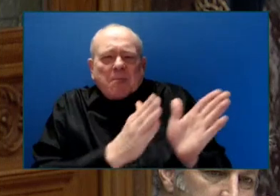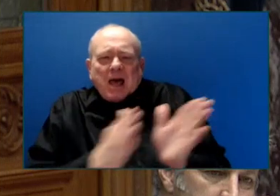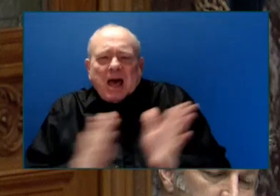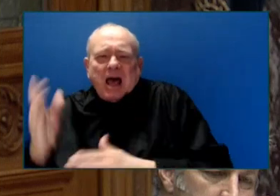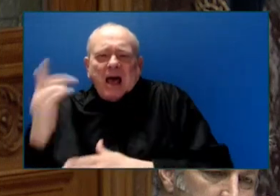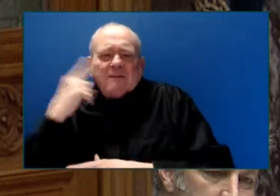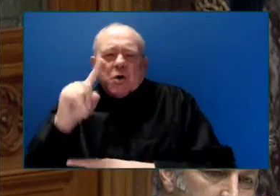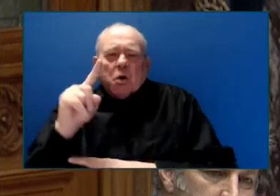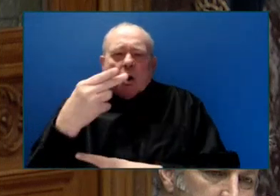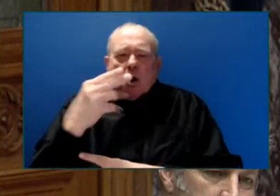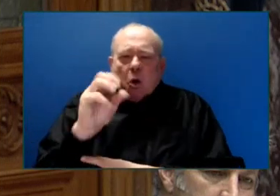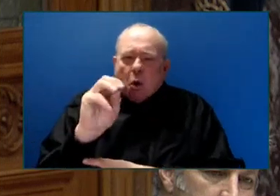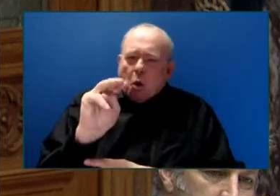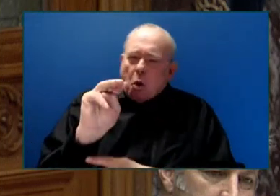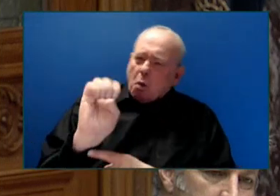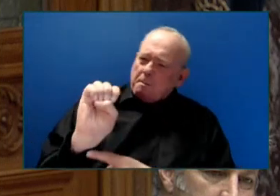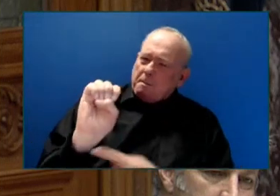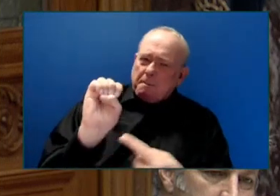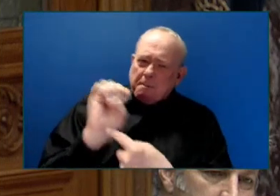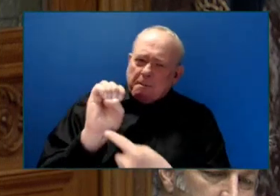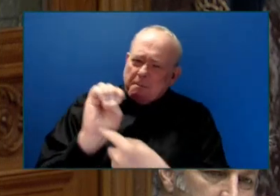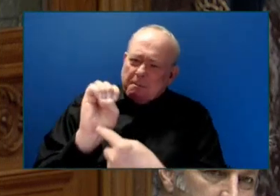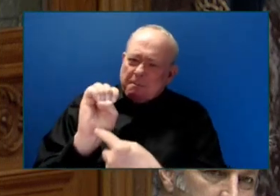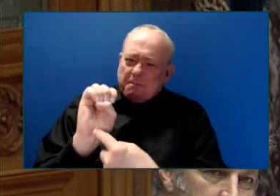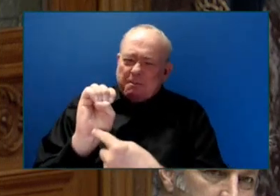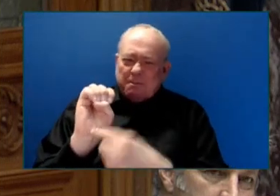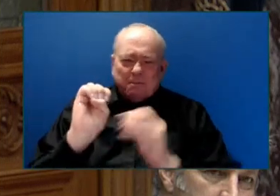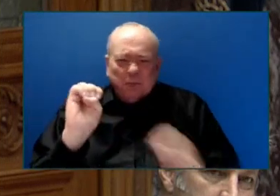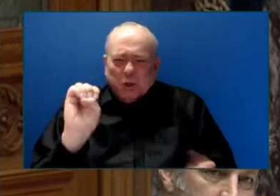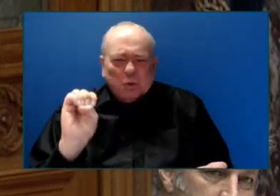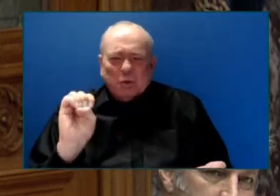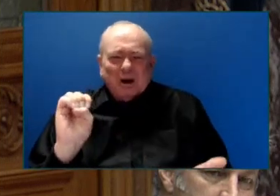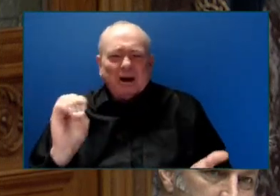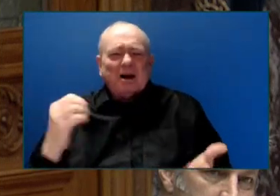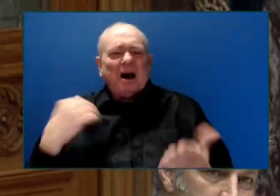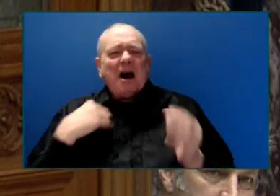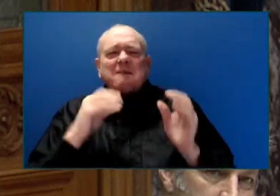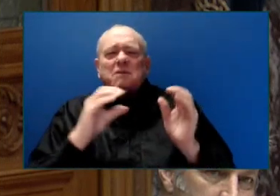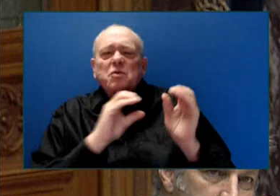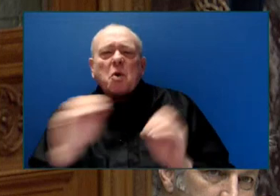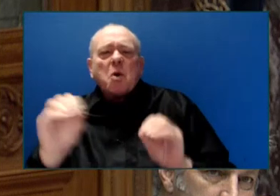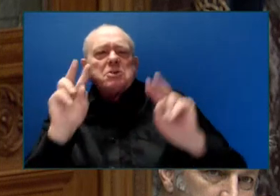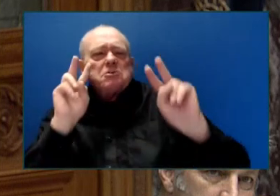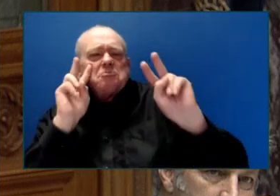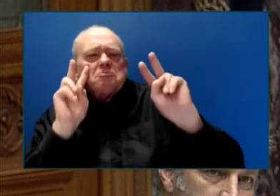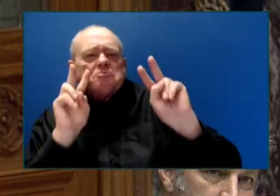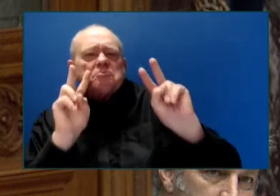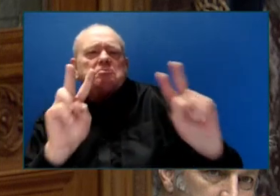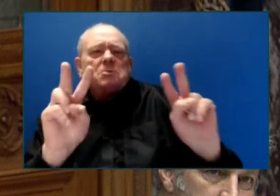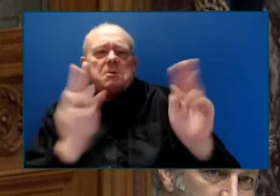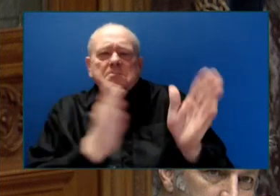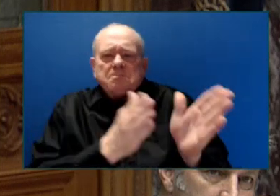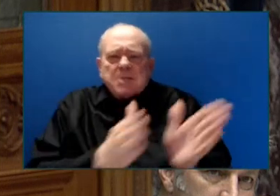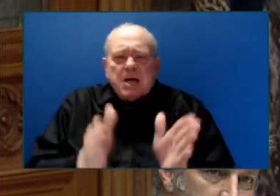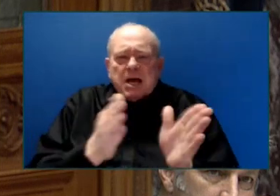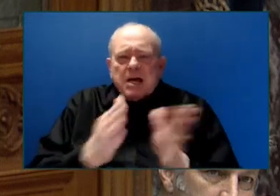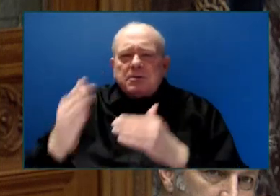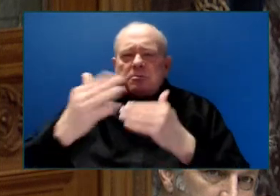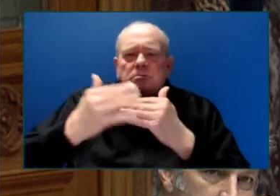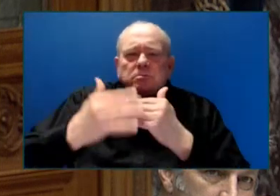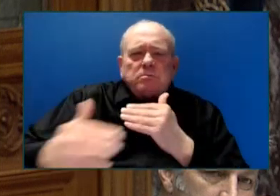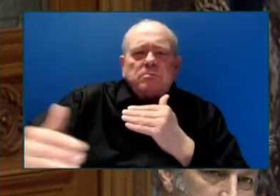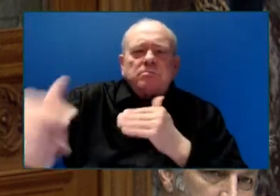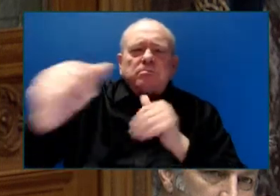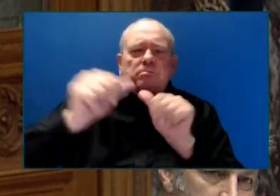rehabilitative and forward-looking, but others do. The Village Project in Duncan provides short-term housing with wraparound